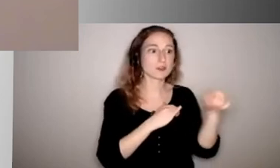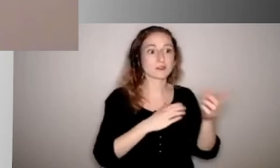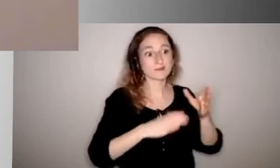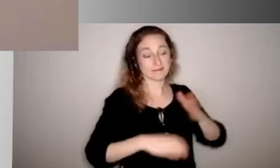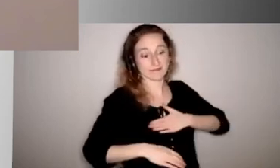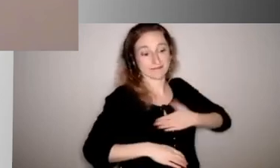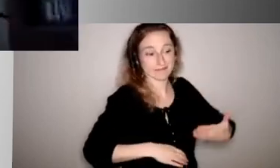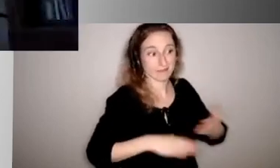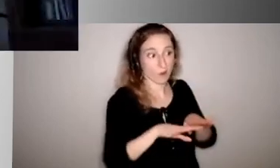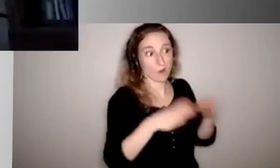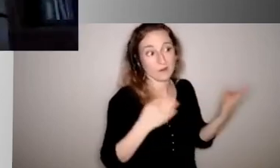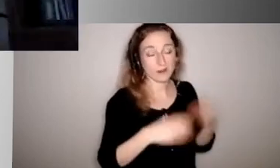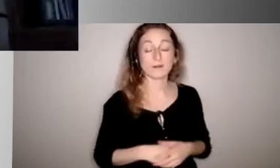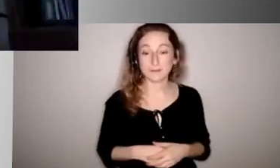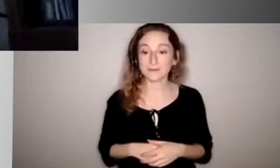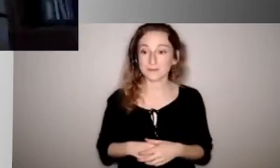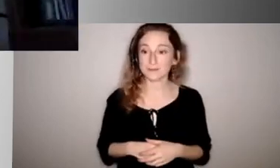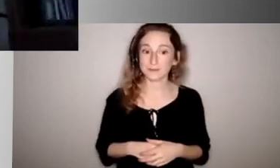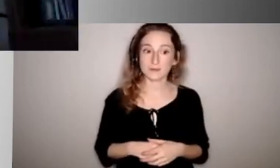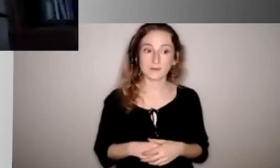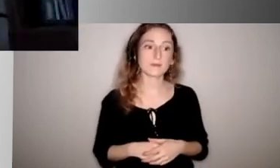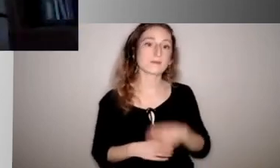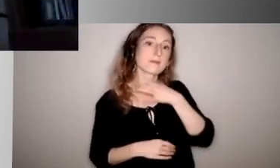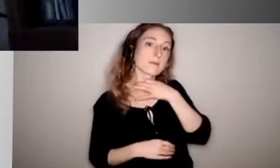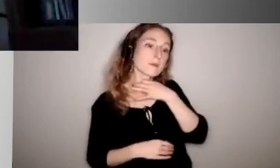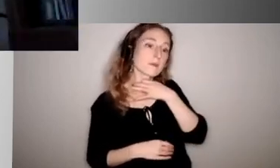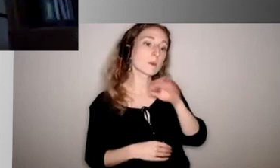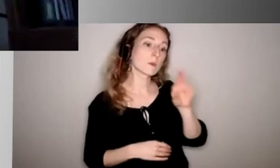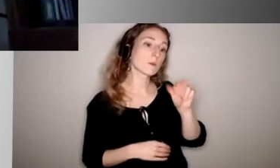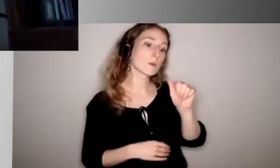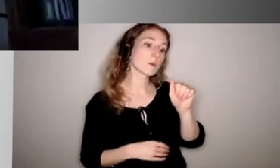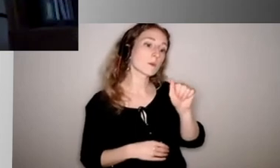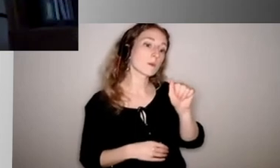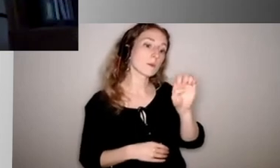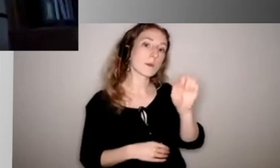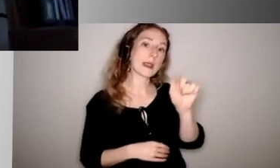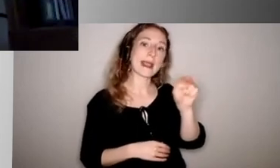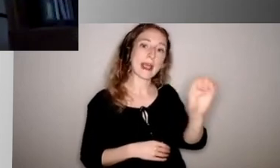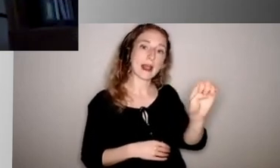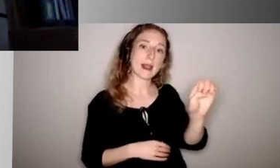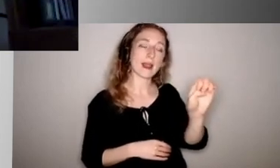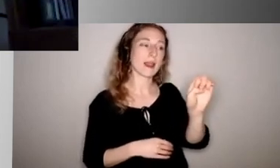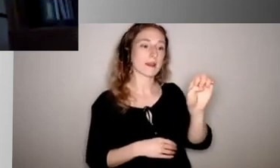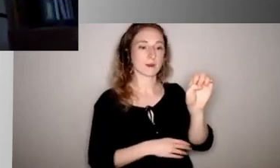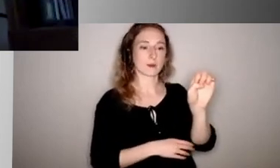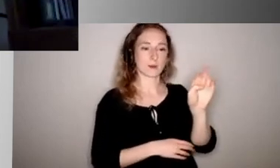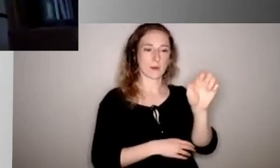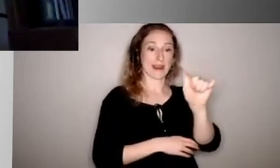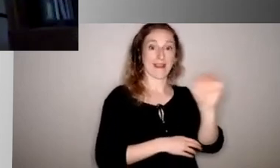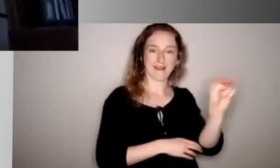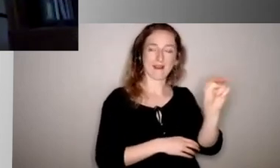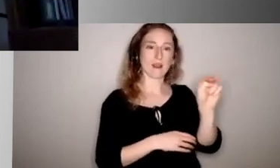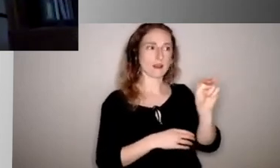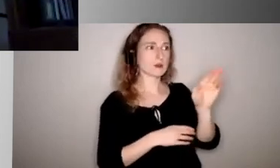And Raeann, when you see some of the students that you've had in past years, what's your plan for kind of trying to reconnect with them and just see how, how they're doing?